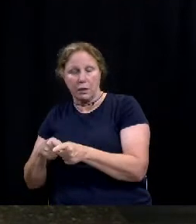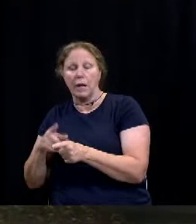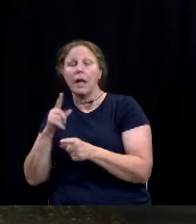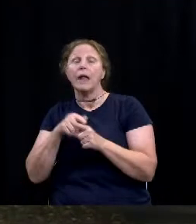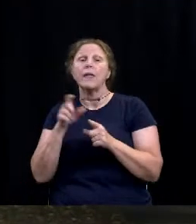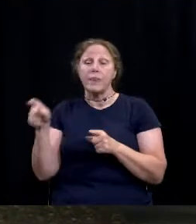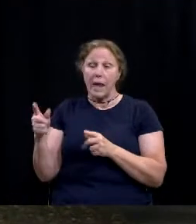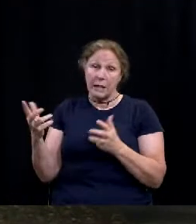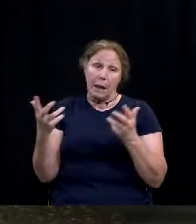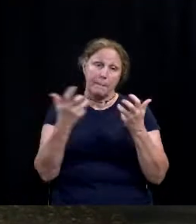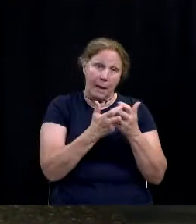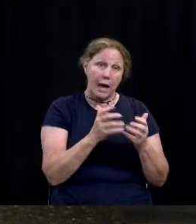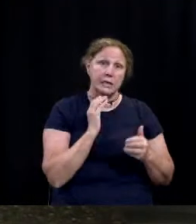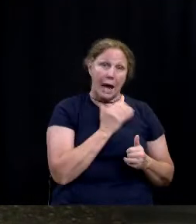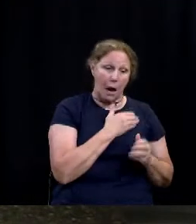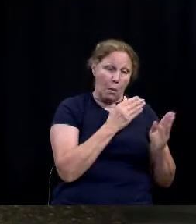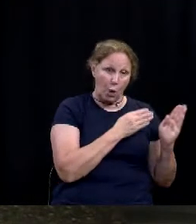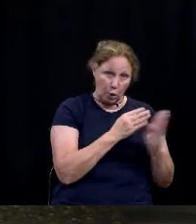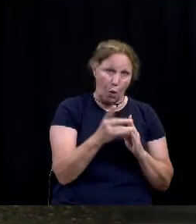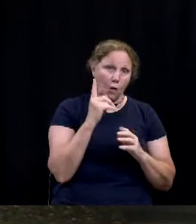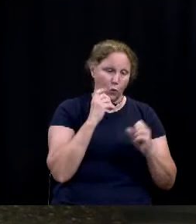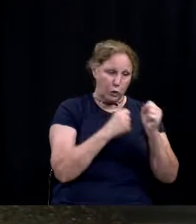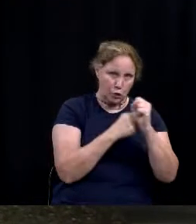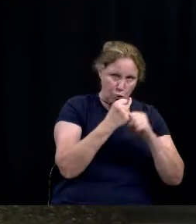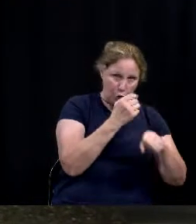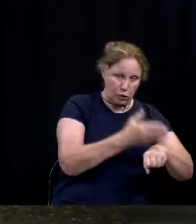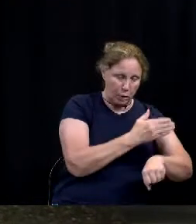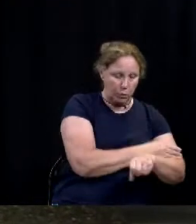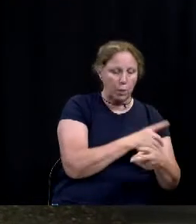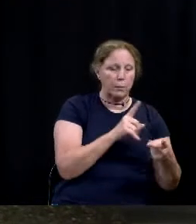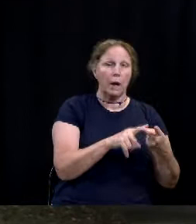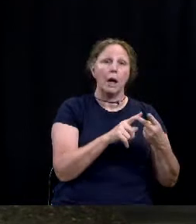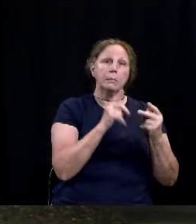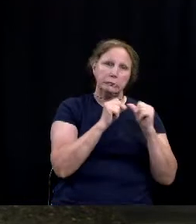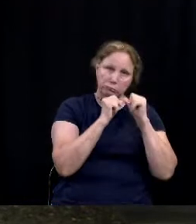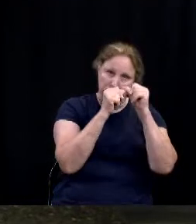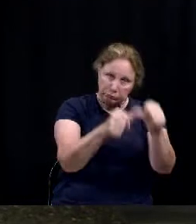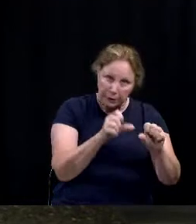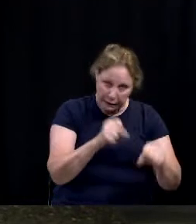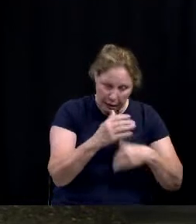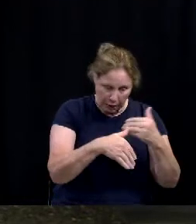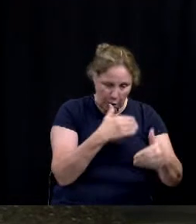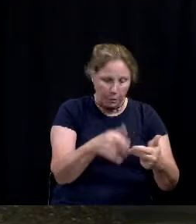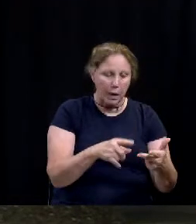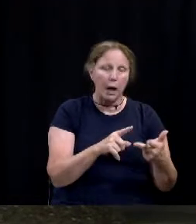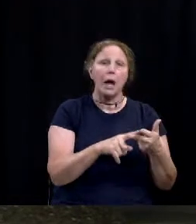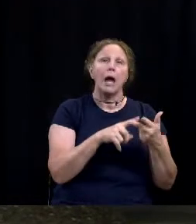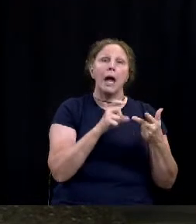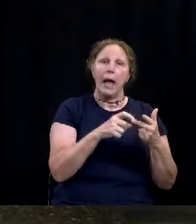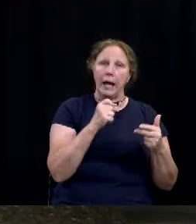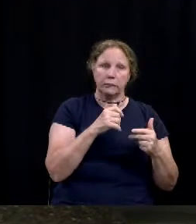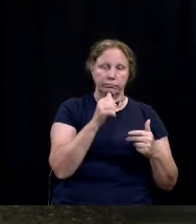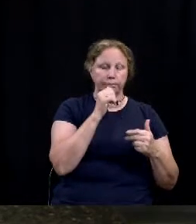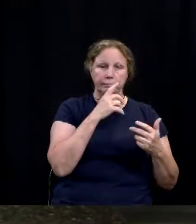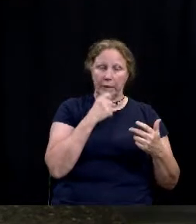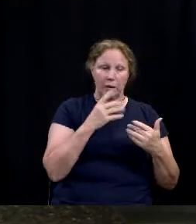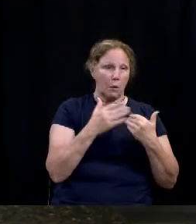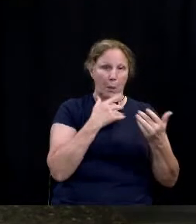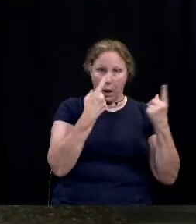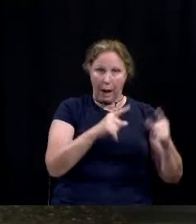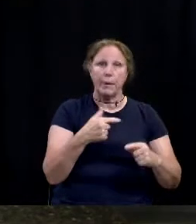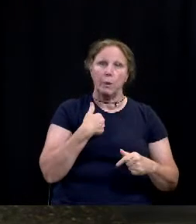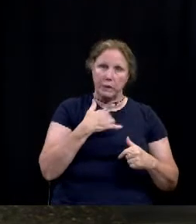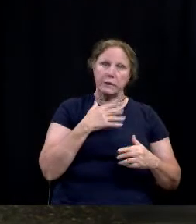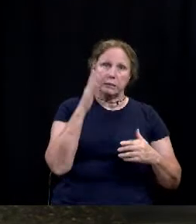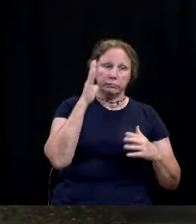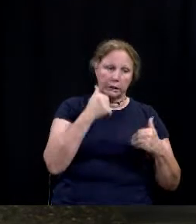strategic goals to improve infrastructure, support sustainability and resiliency, create a culture of equity as well as facilitating